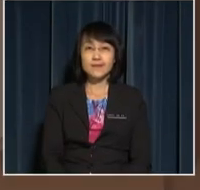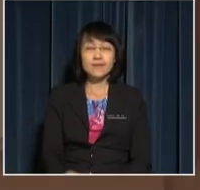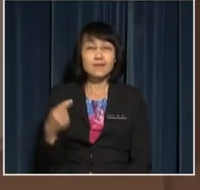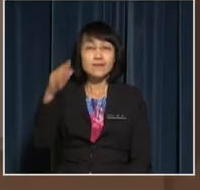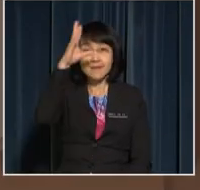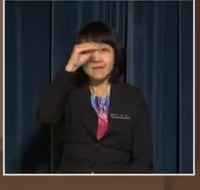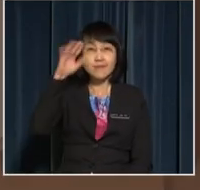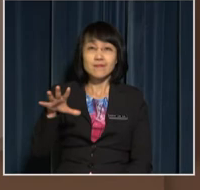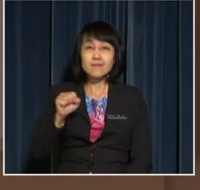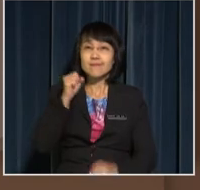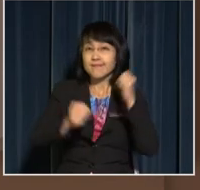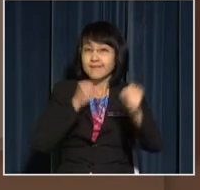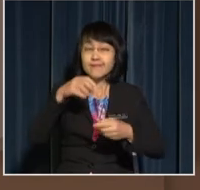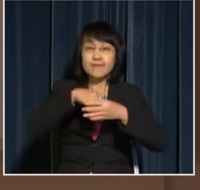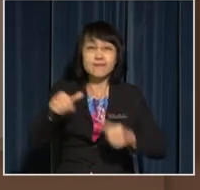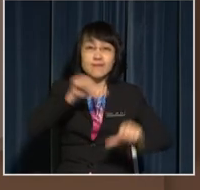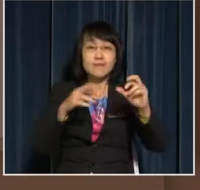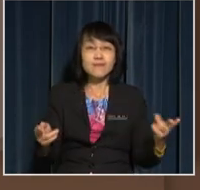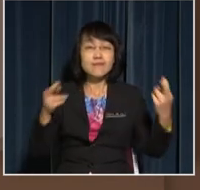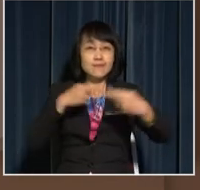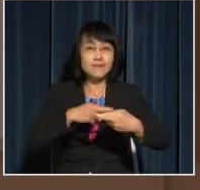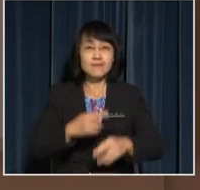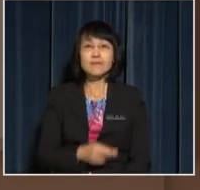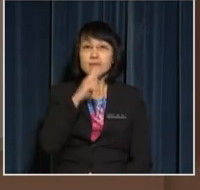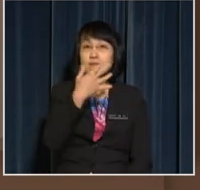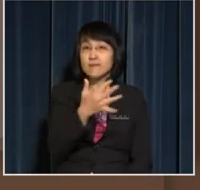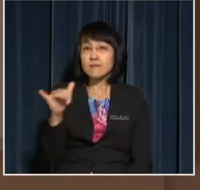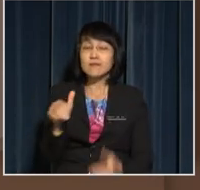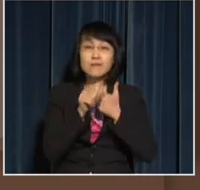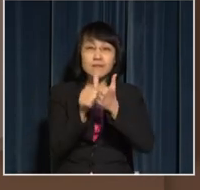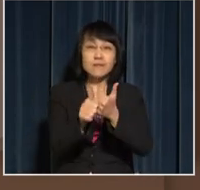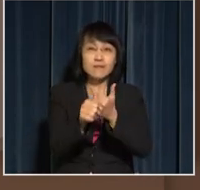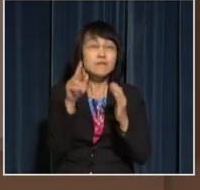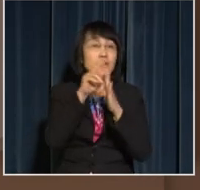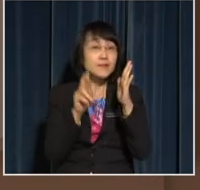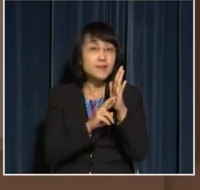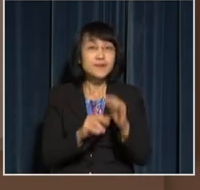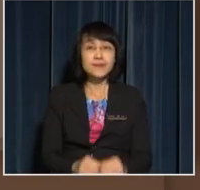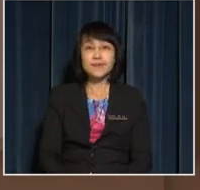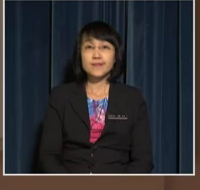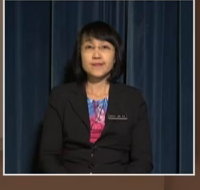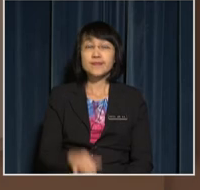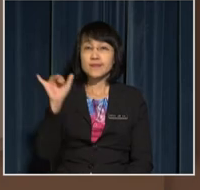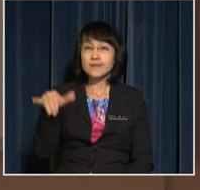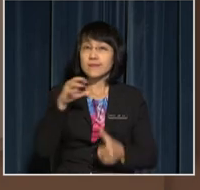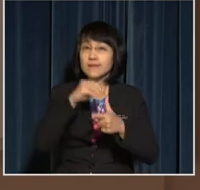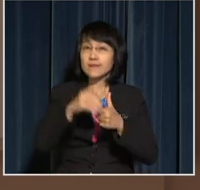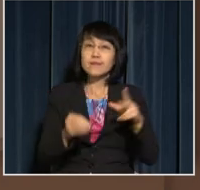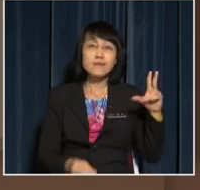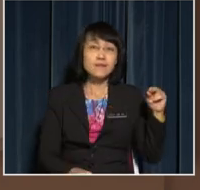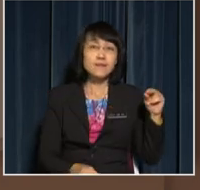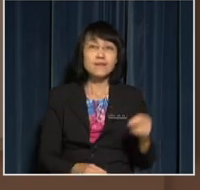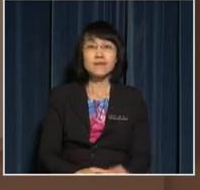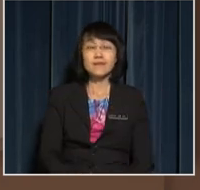The boys are running in the Science Room Are they obeying the rules? Yes or No?